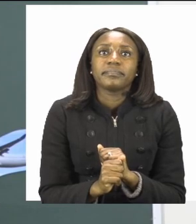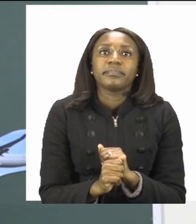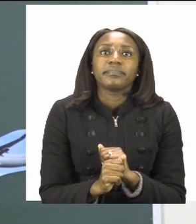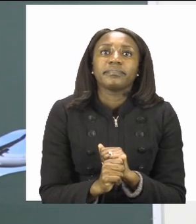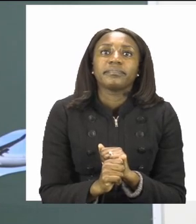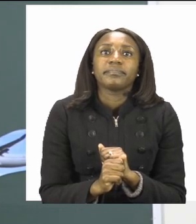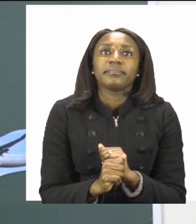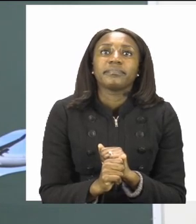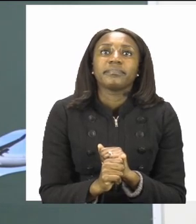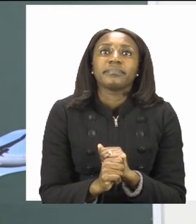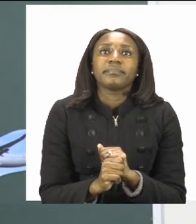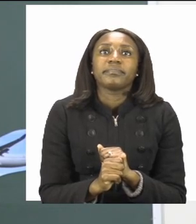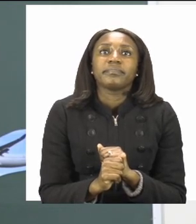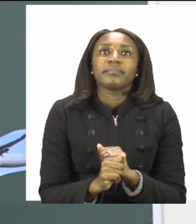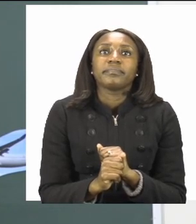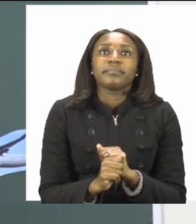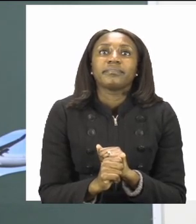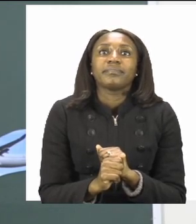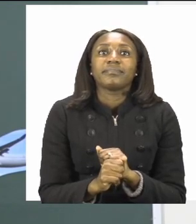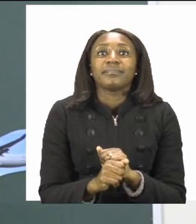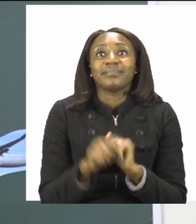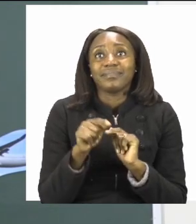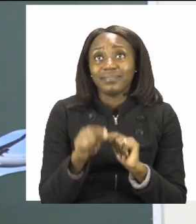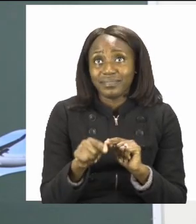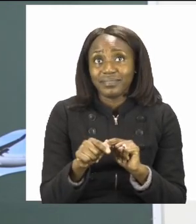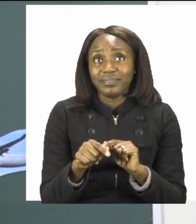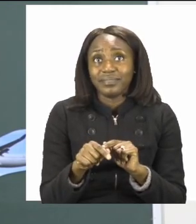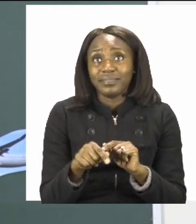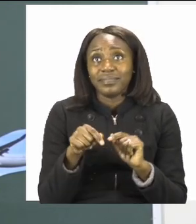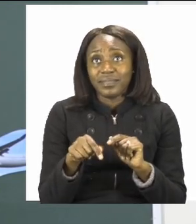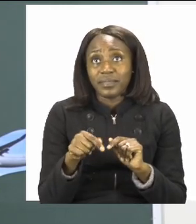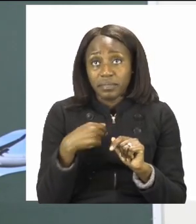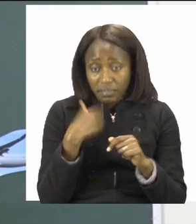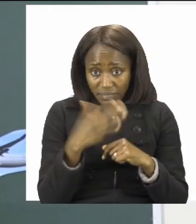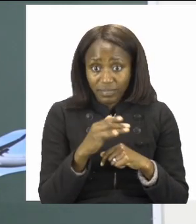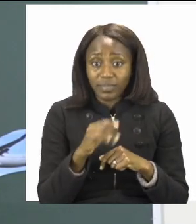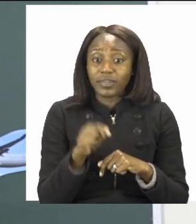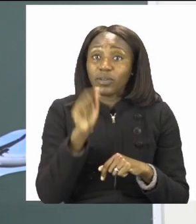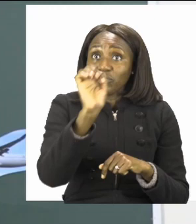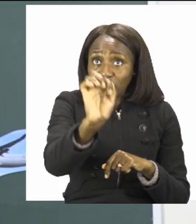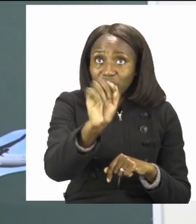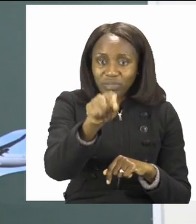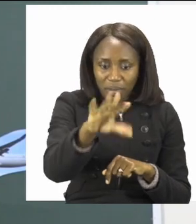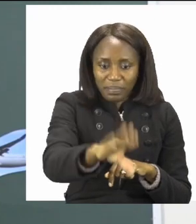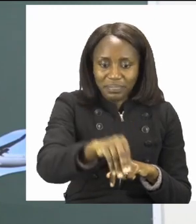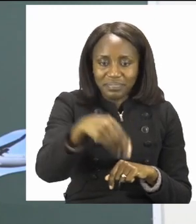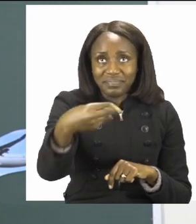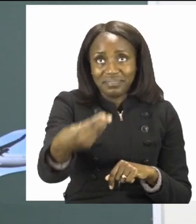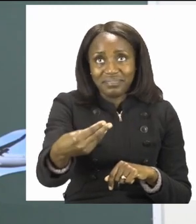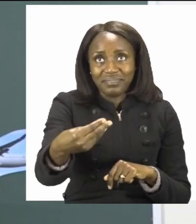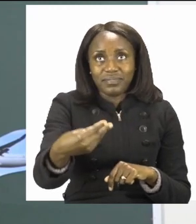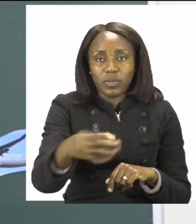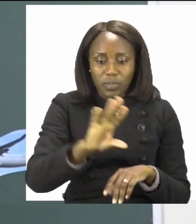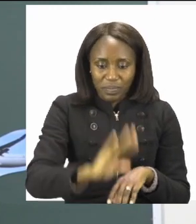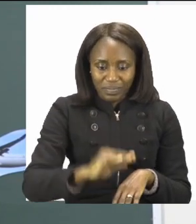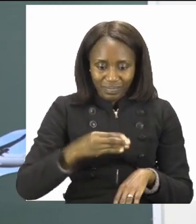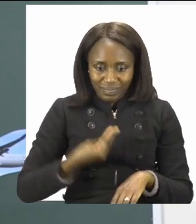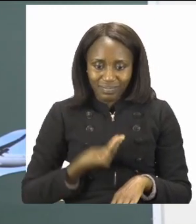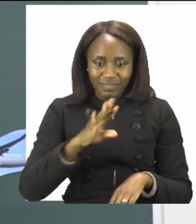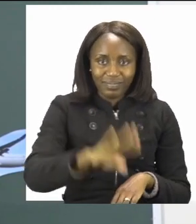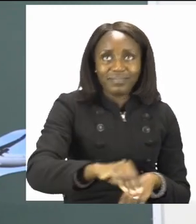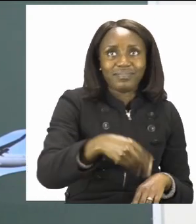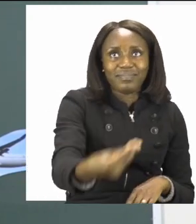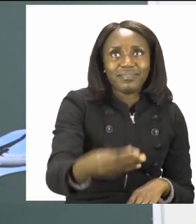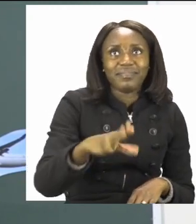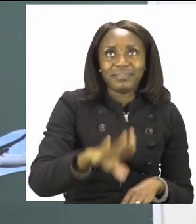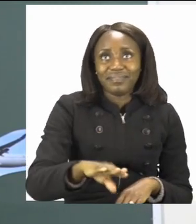Then if we were playing the two of us, it will now be your turn to pick up the card and for me to say what is